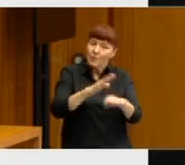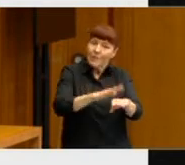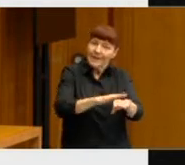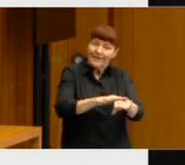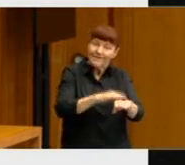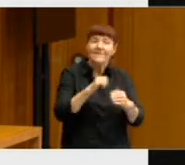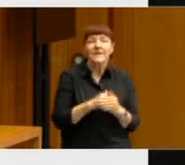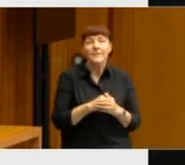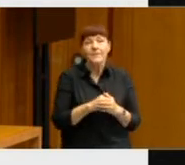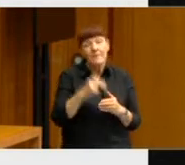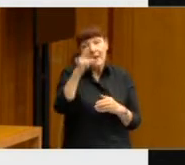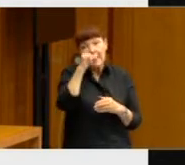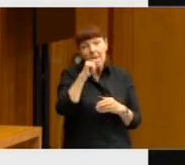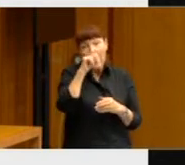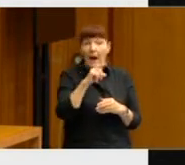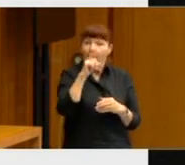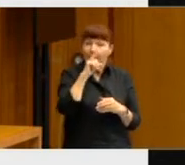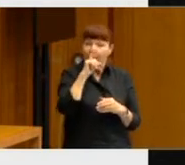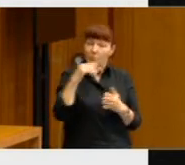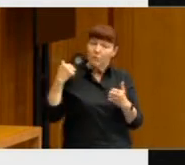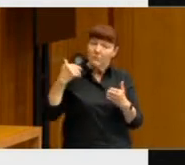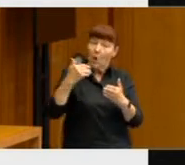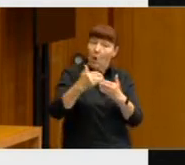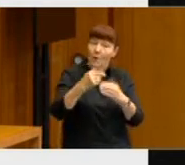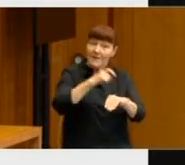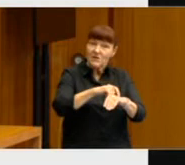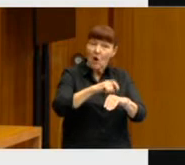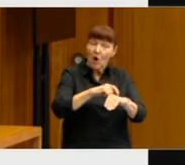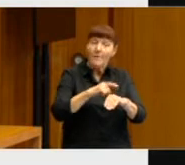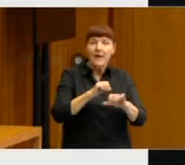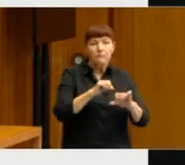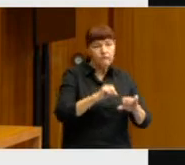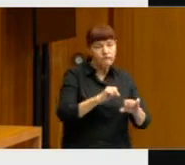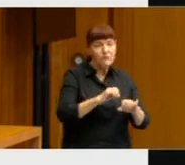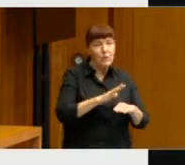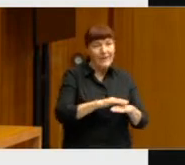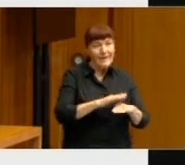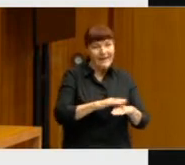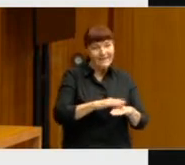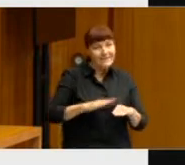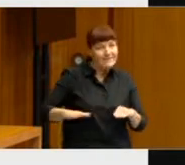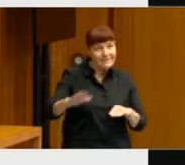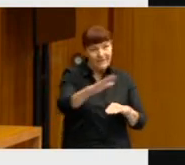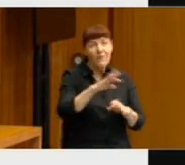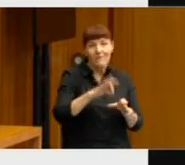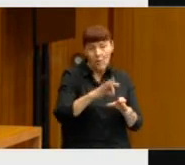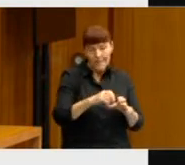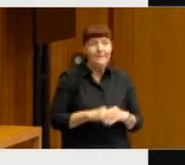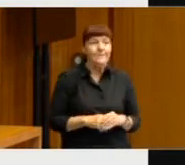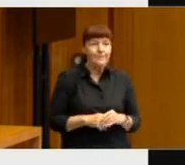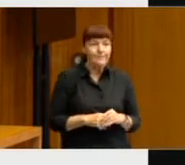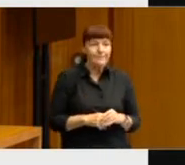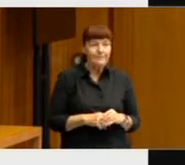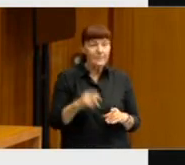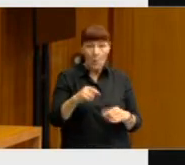younger people have over time consistently been further to the left of the electorate as a whole. But again,